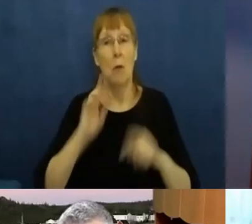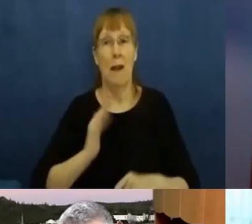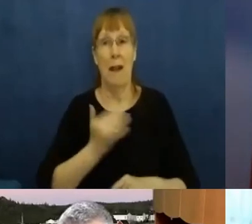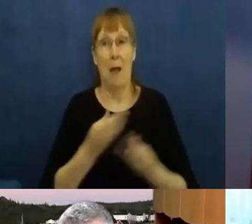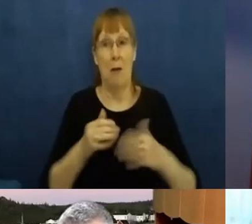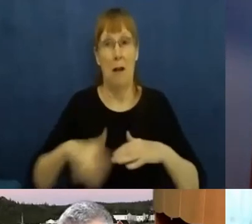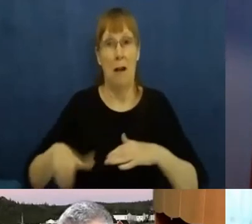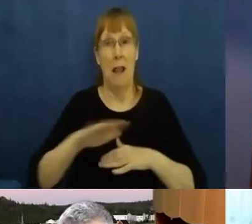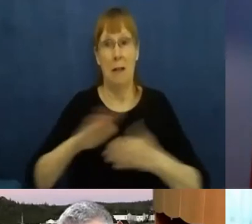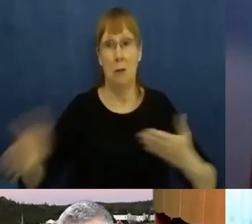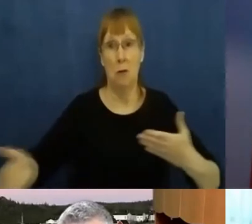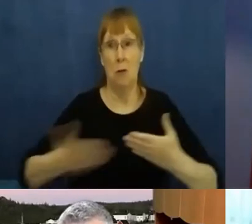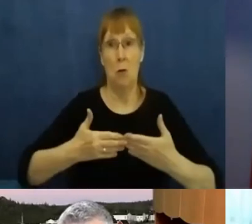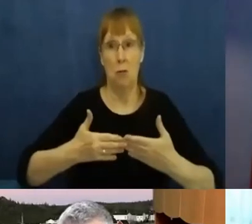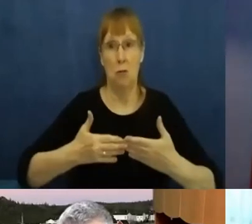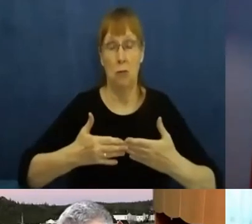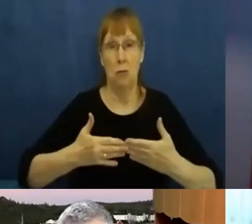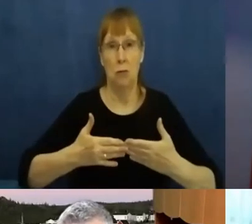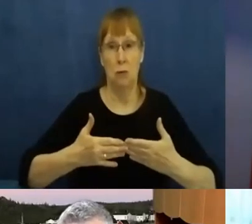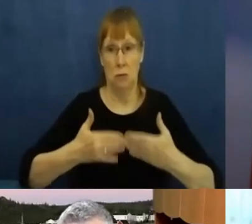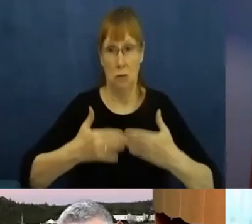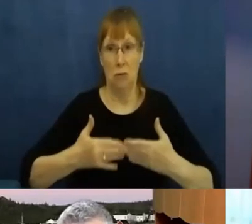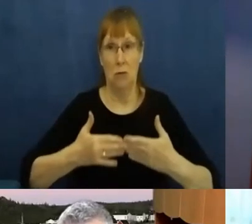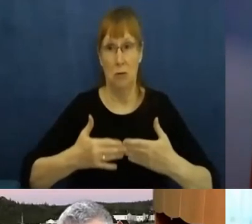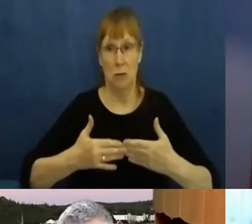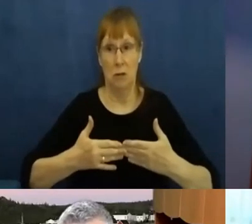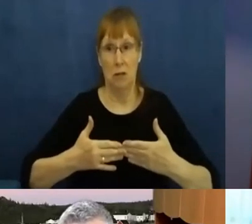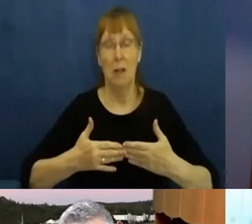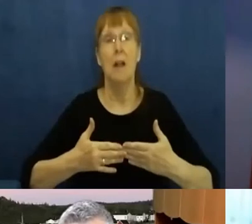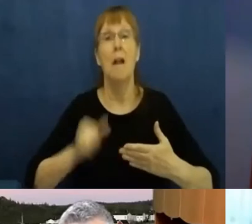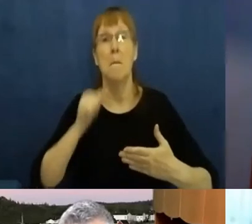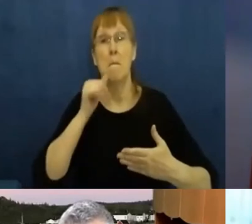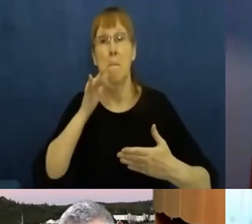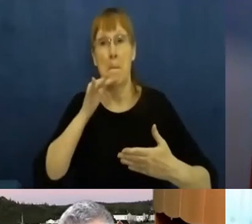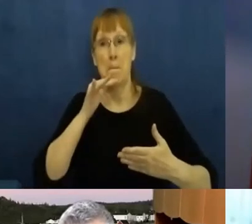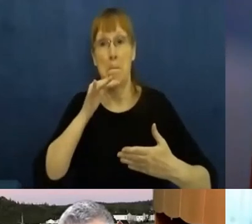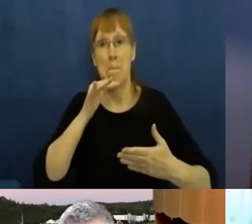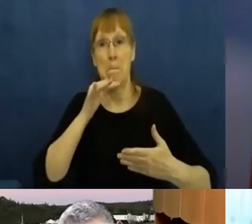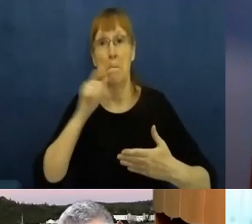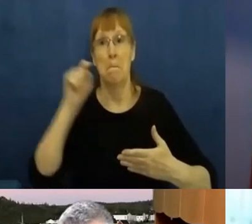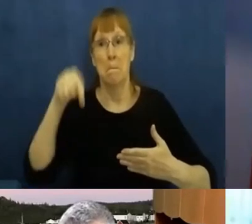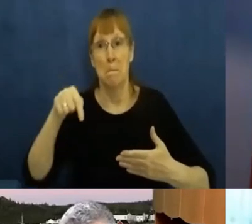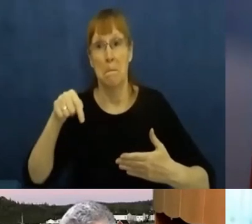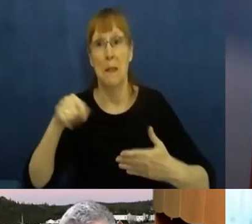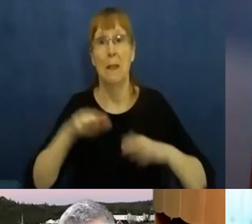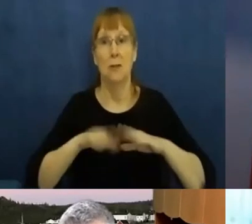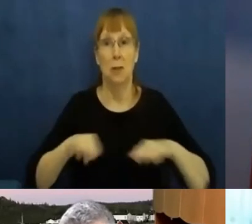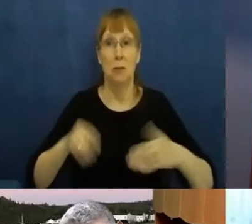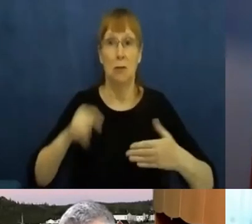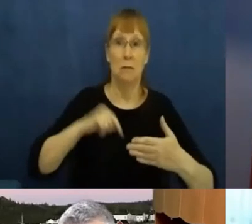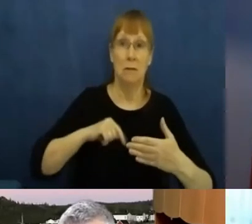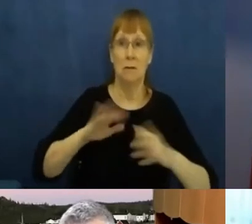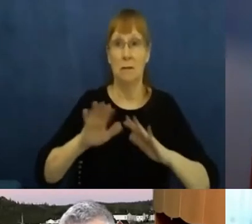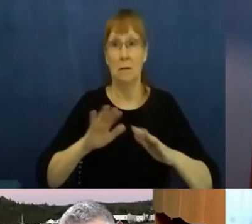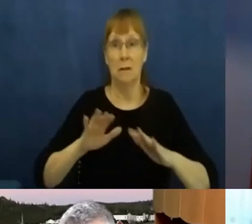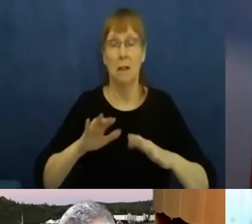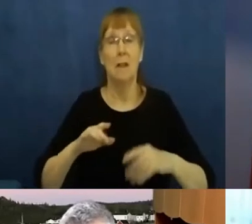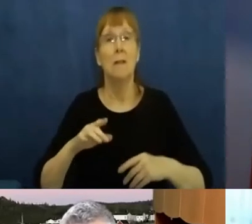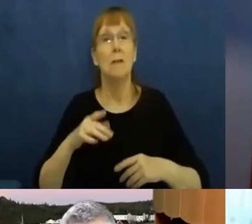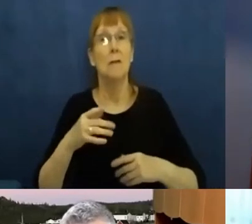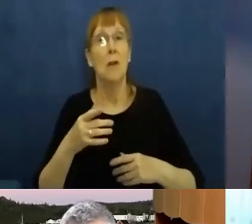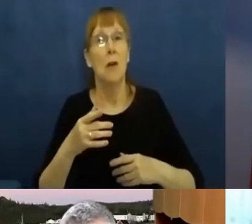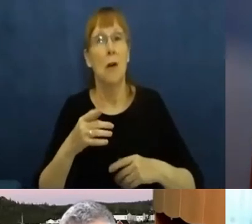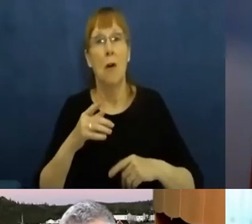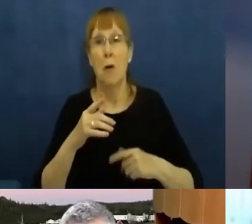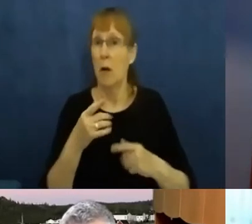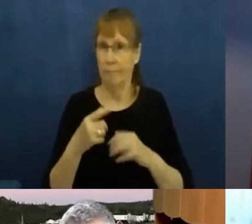And, you we were told the rules of the province that unless you, you weren't allowed to be in contact with anybody outside of your own home,